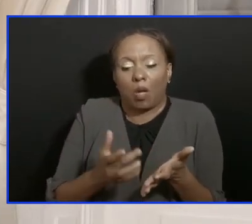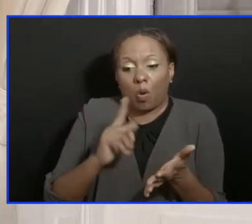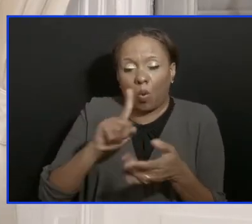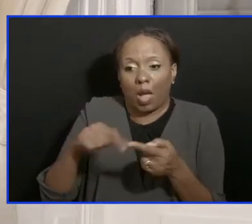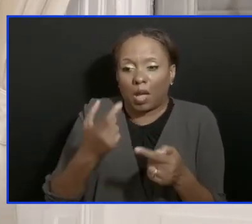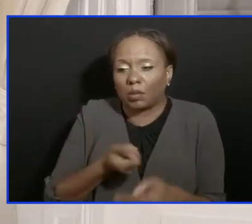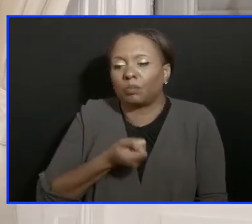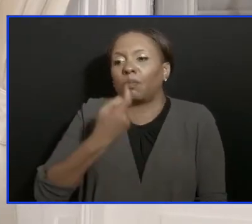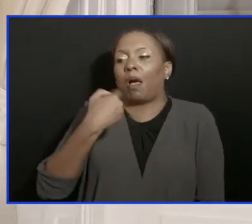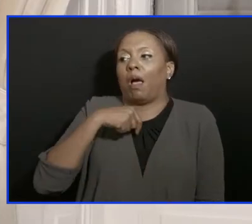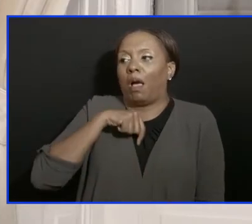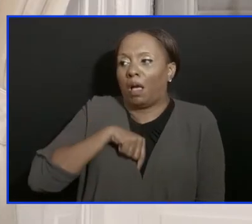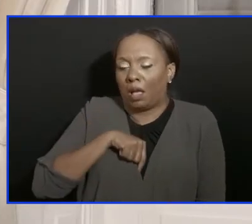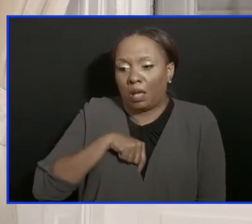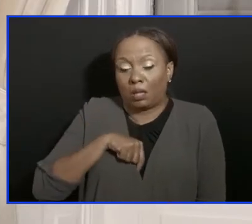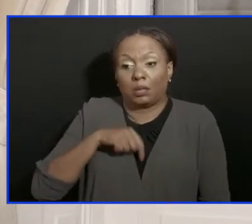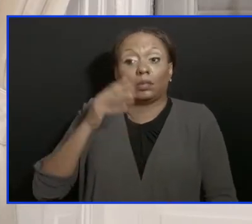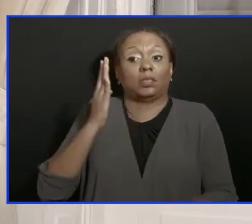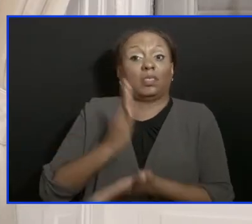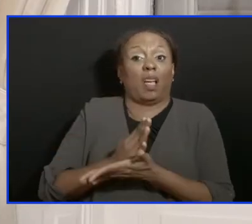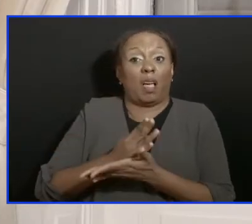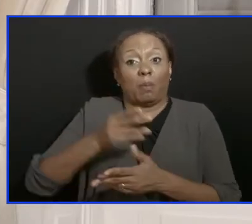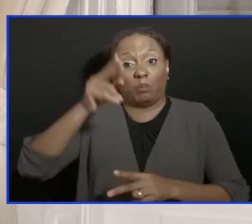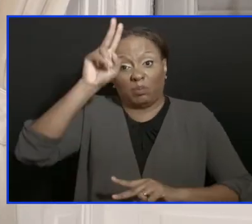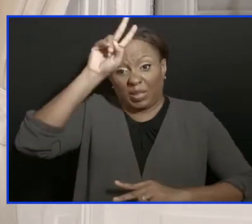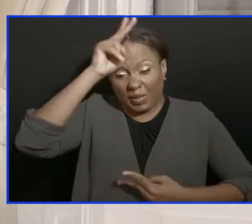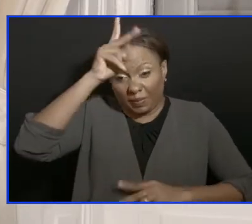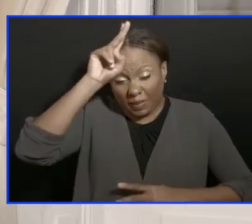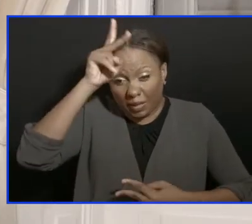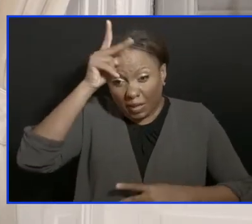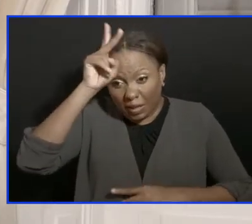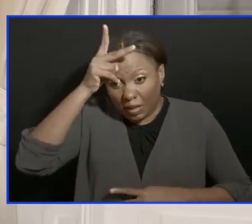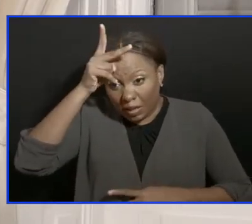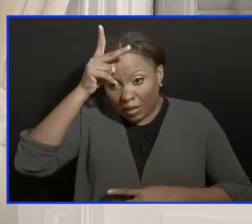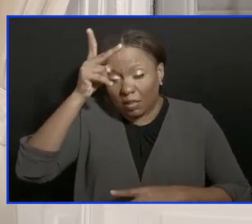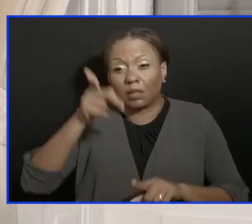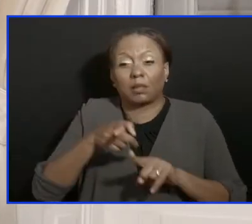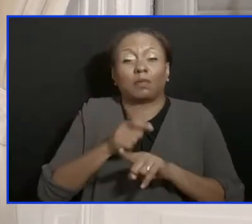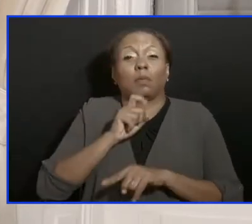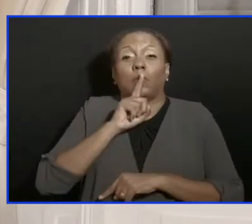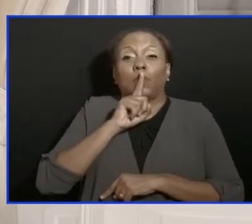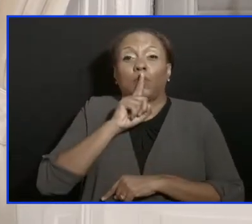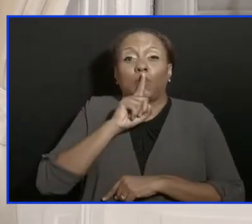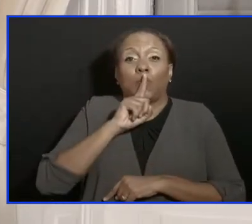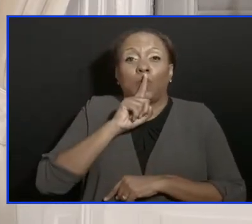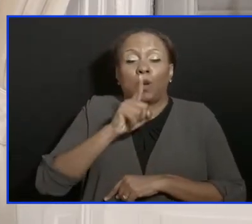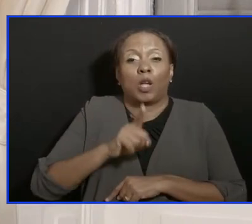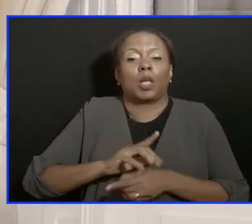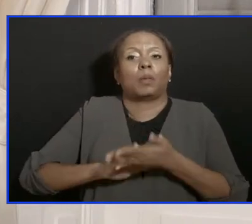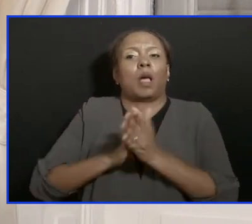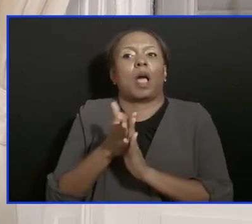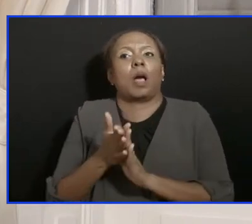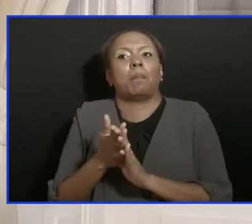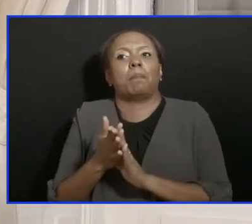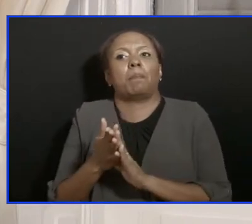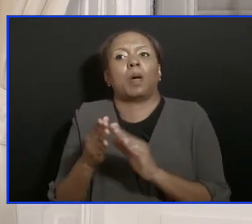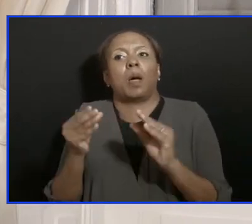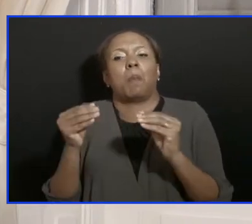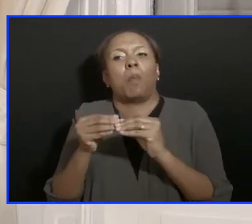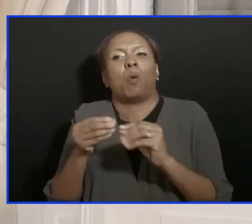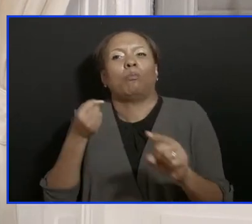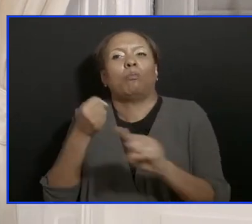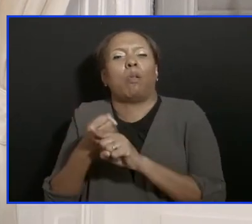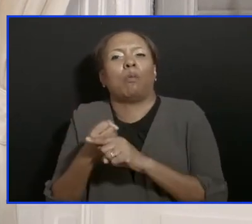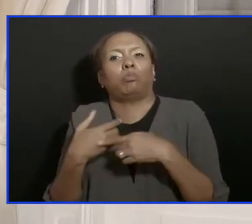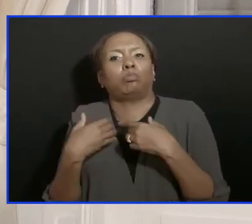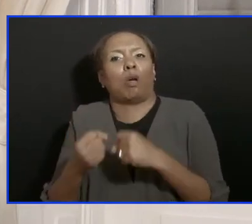And so it stops the virus from making a functional virus. And so that is why